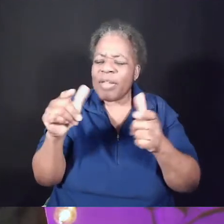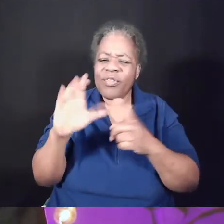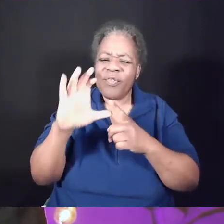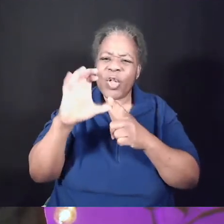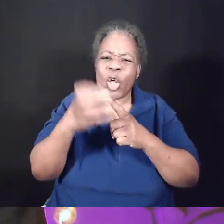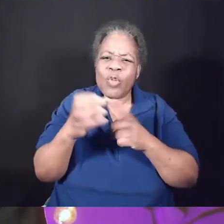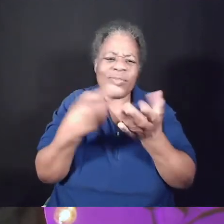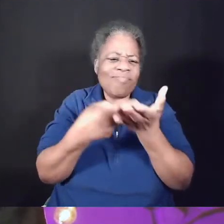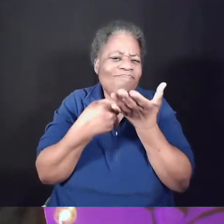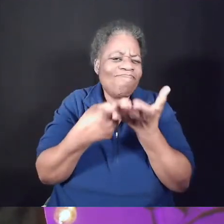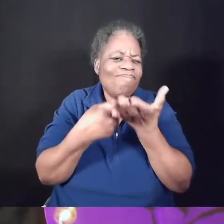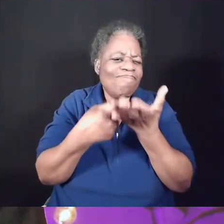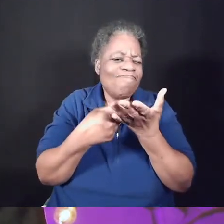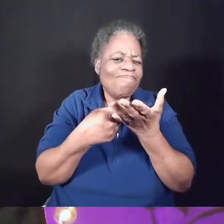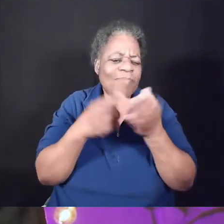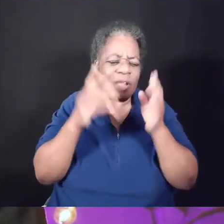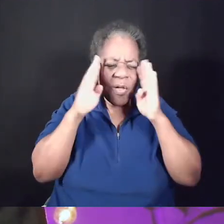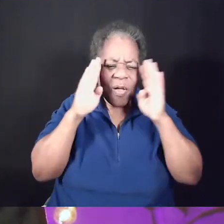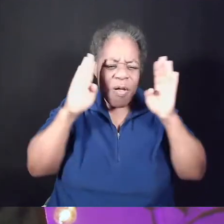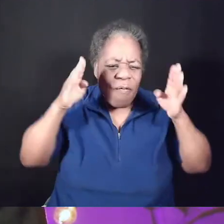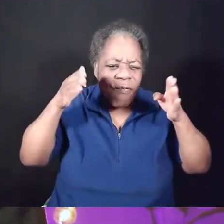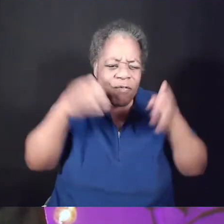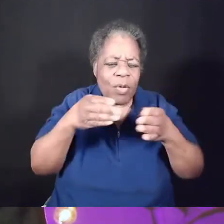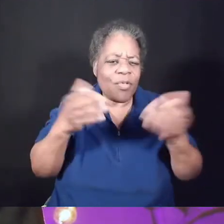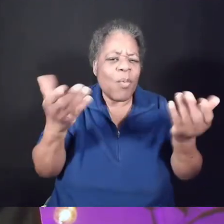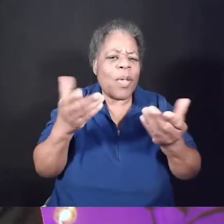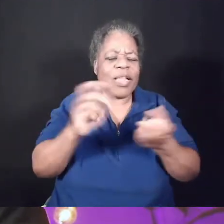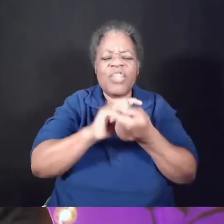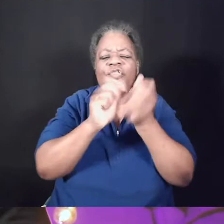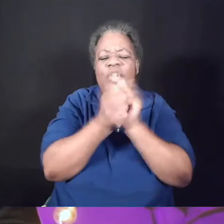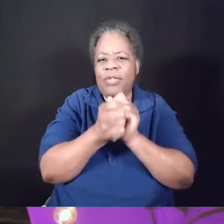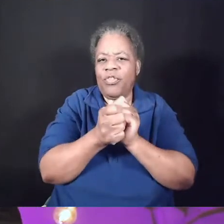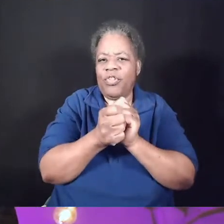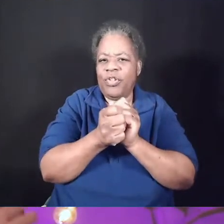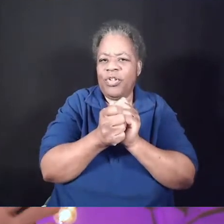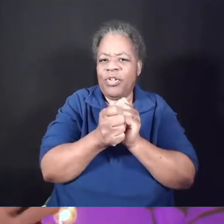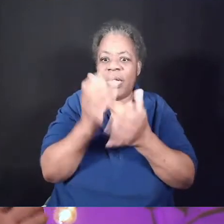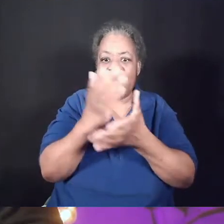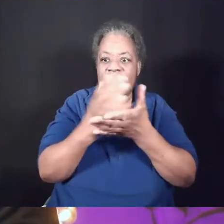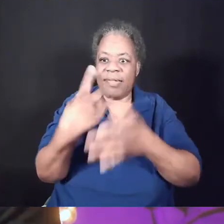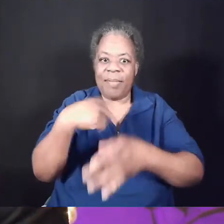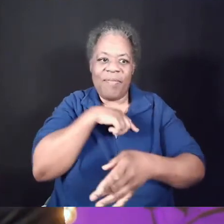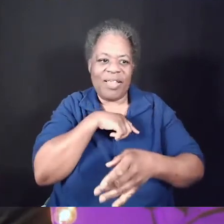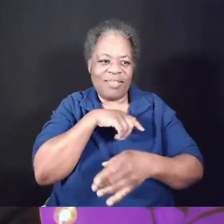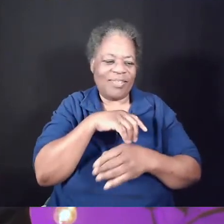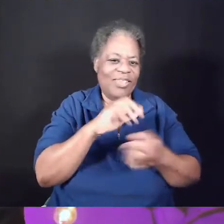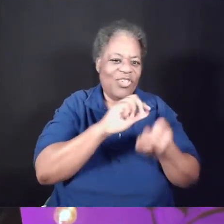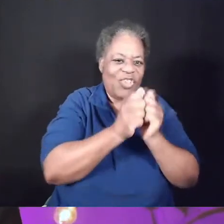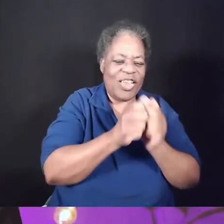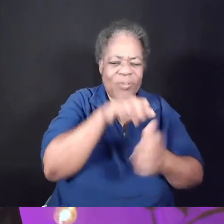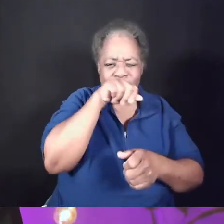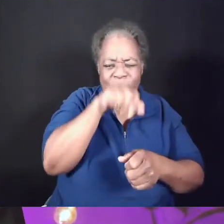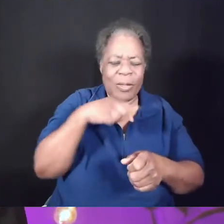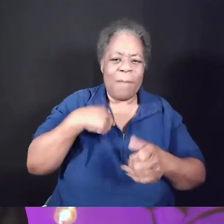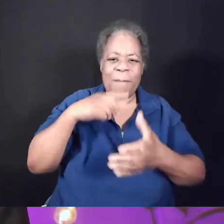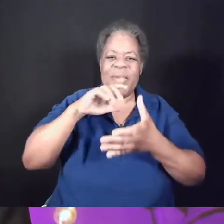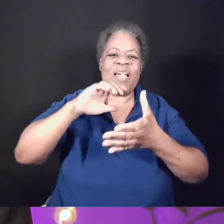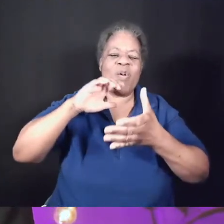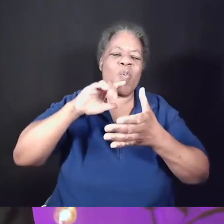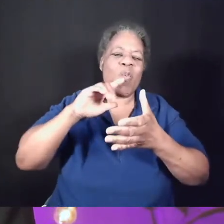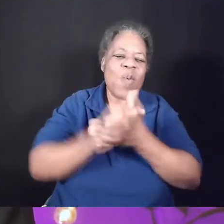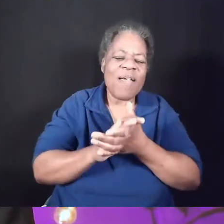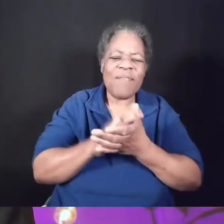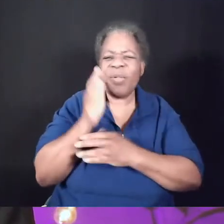is around the idea of change. Now, some of us, we love change. My wife is a very future-oriented